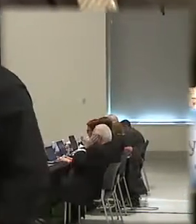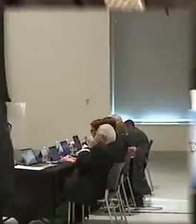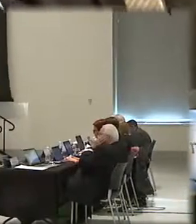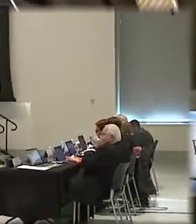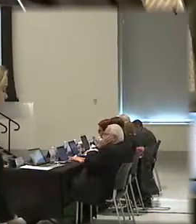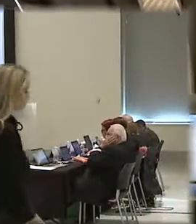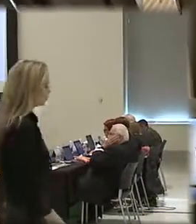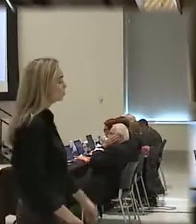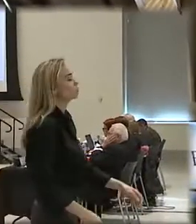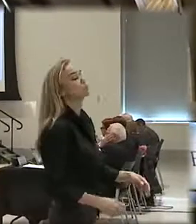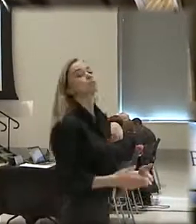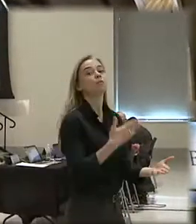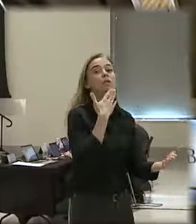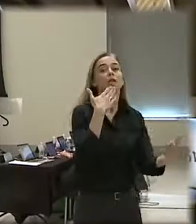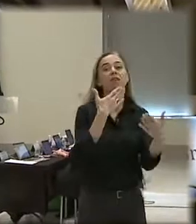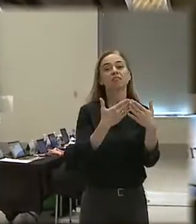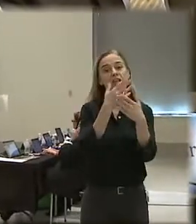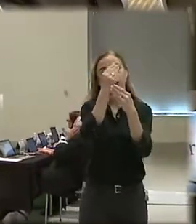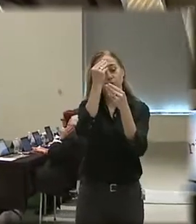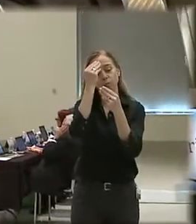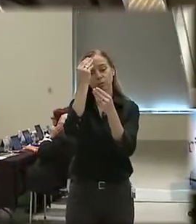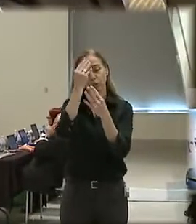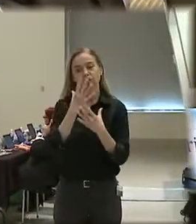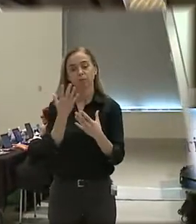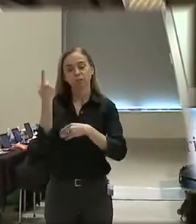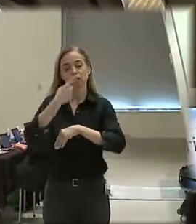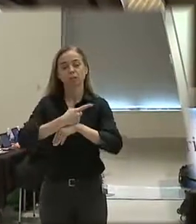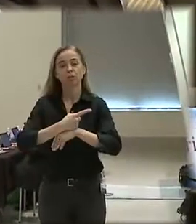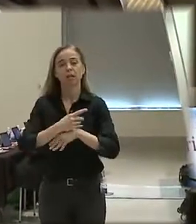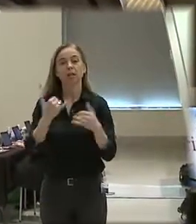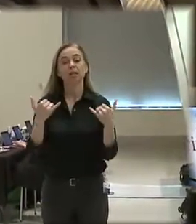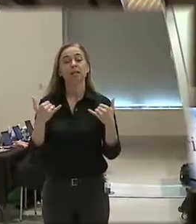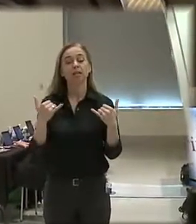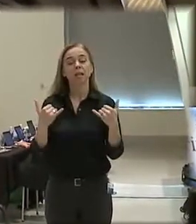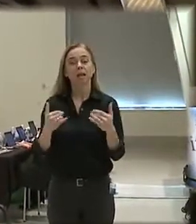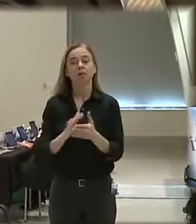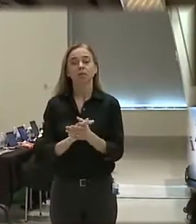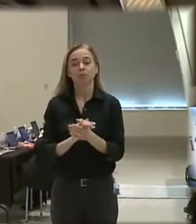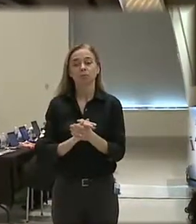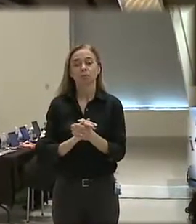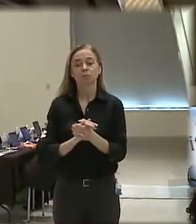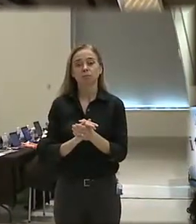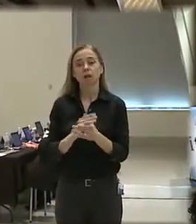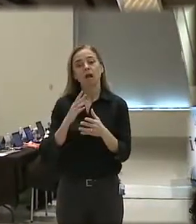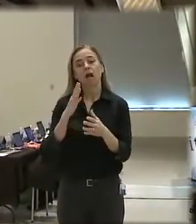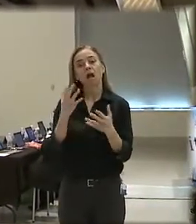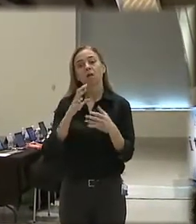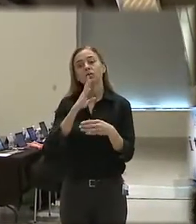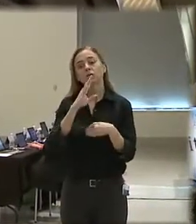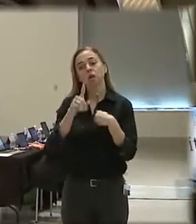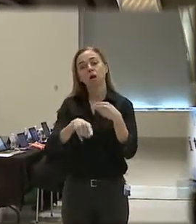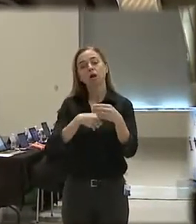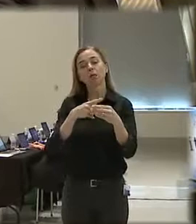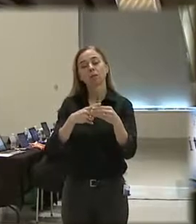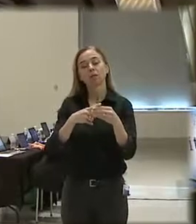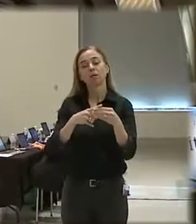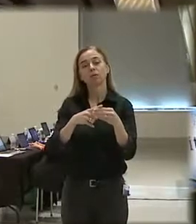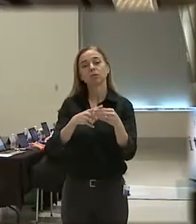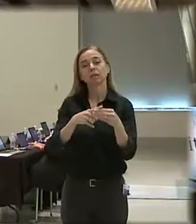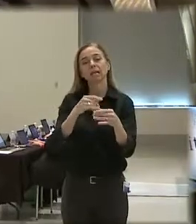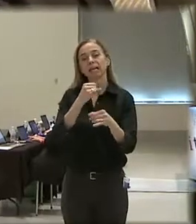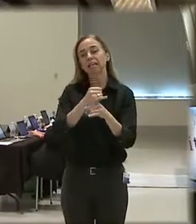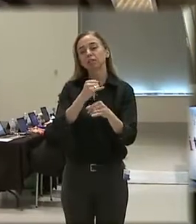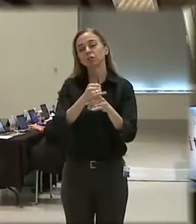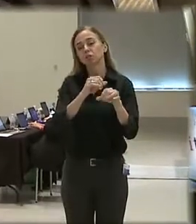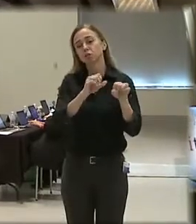of what all you had to say very helpful and enlightening. I want to turn from Professor Robinson's questions about institutional capacity for doing